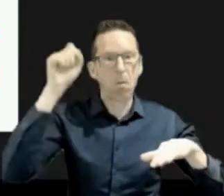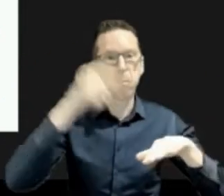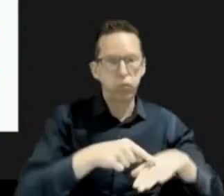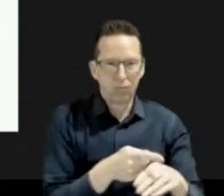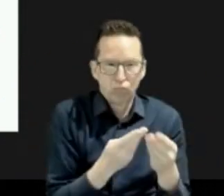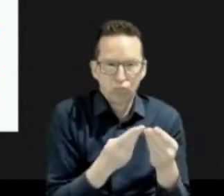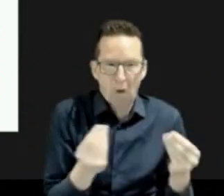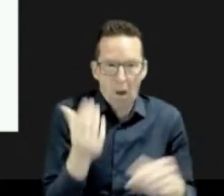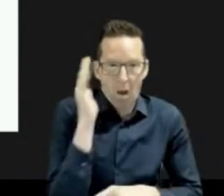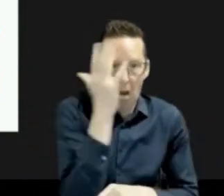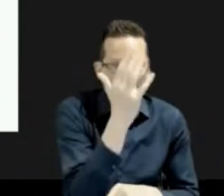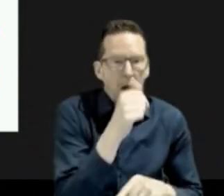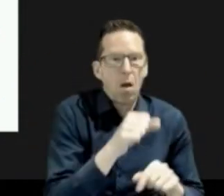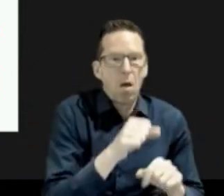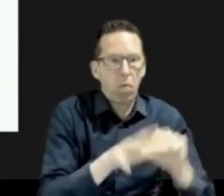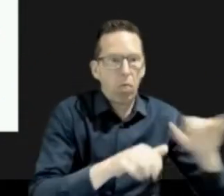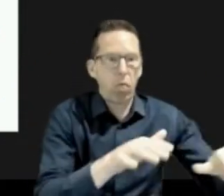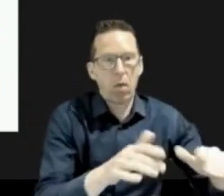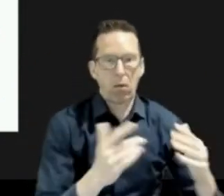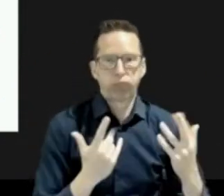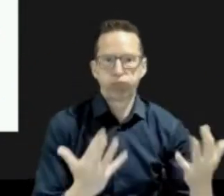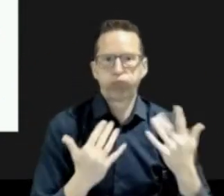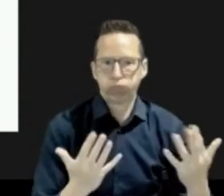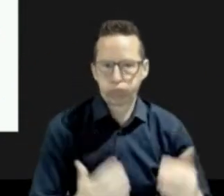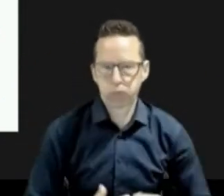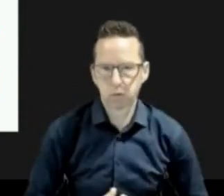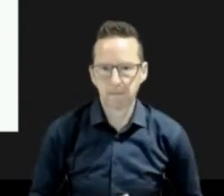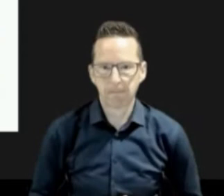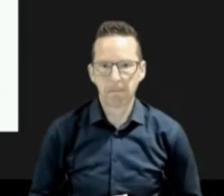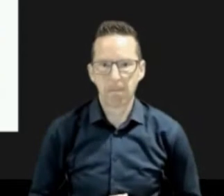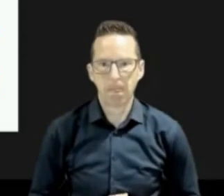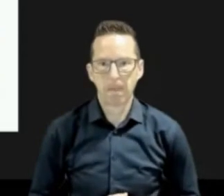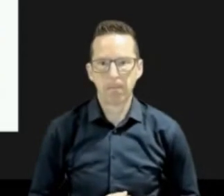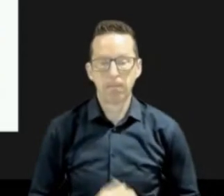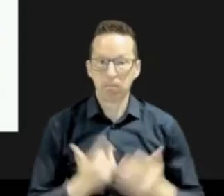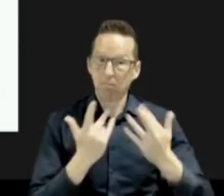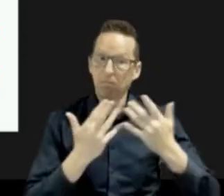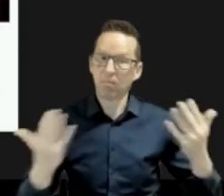structural losses and impacts and evacuations occurred on these particular days.